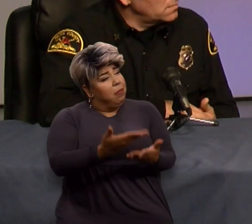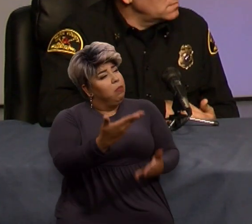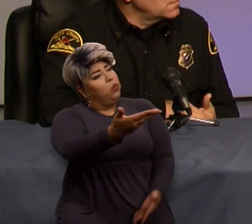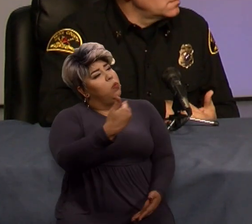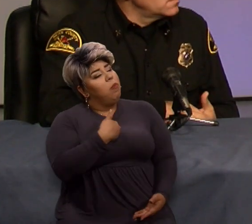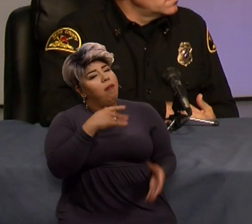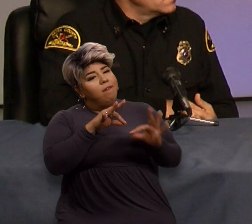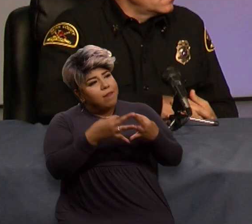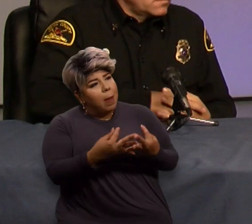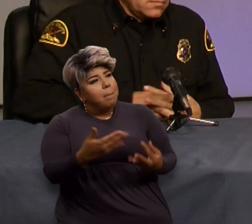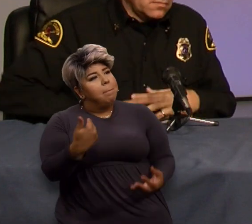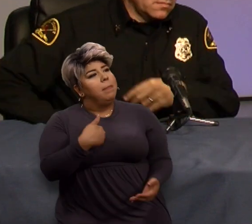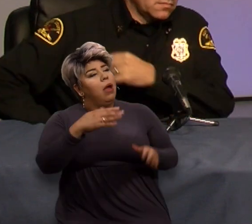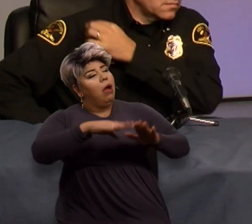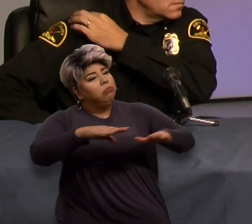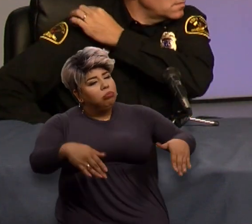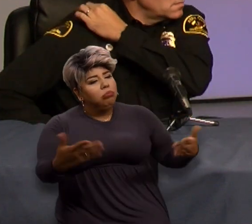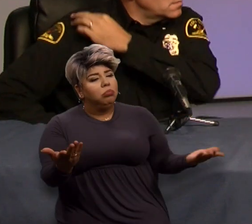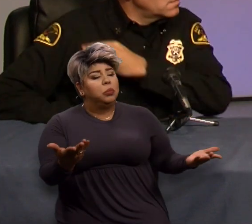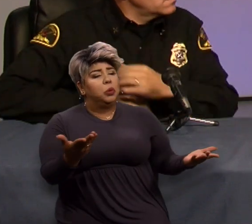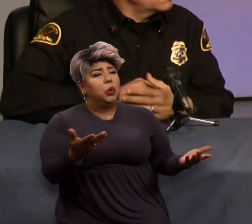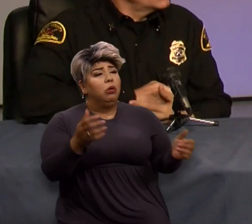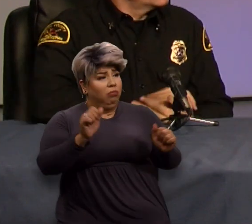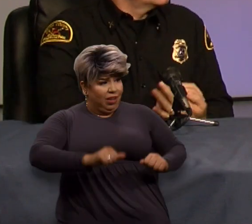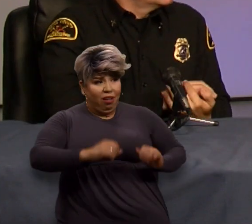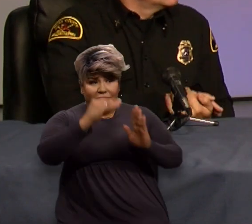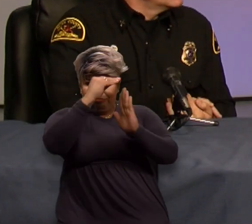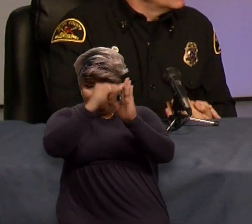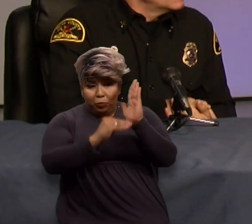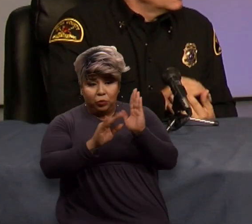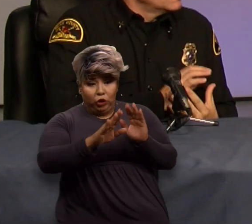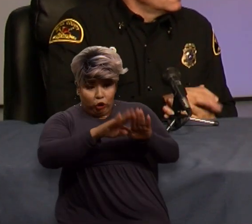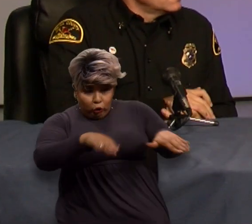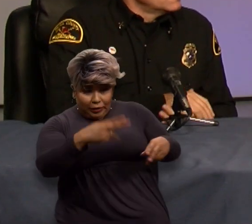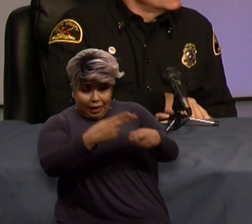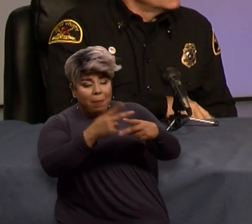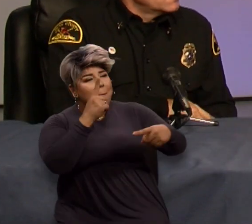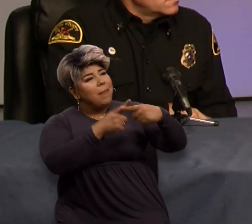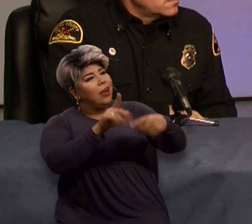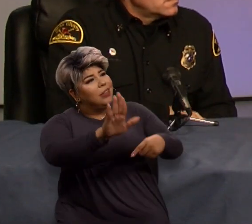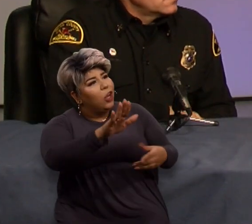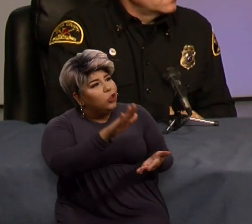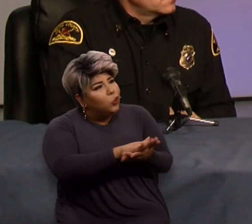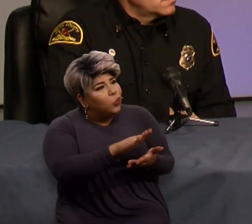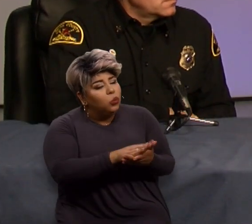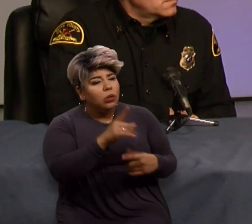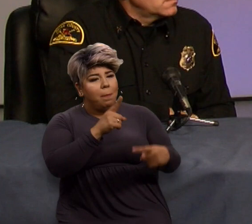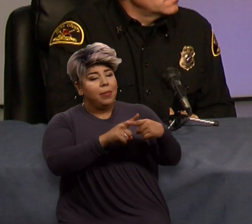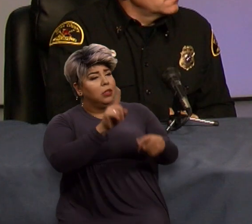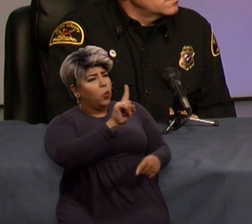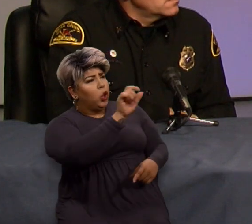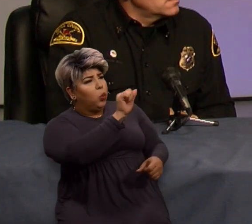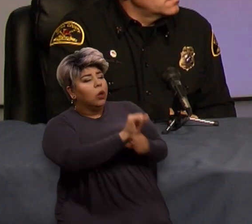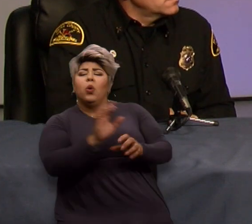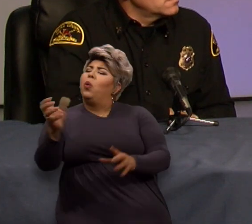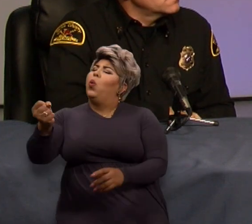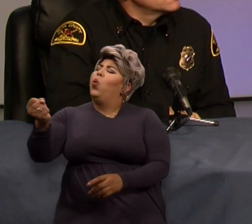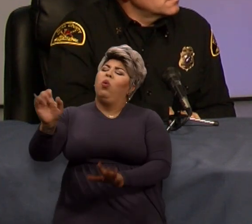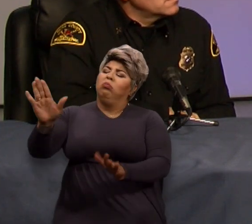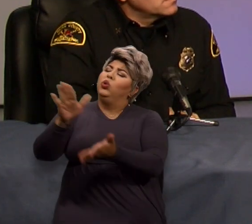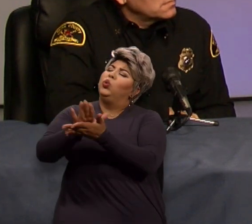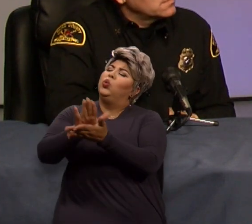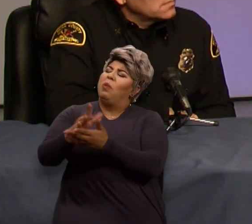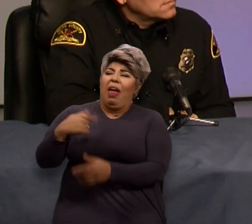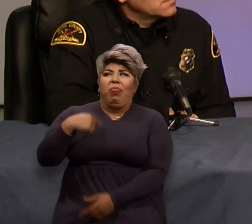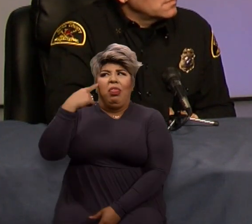have children, for example, you can list your children's schools on there. You can list your place of work. Let's talk about schools really quick because